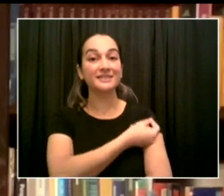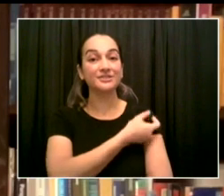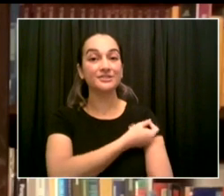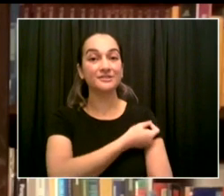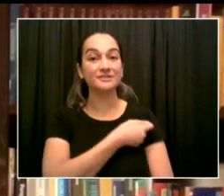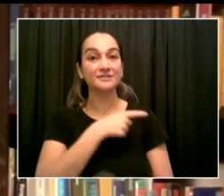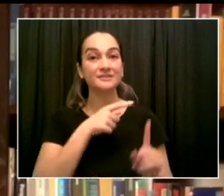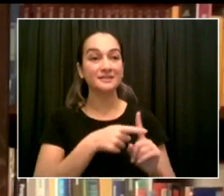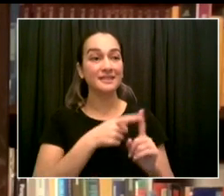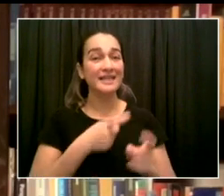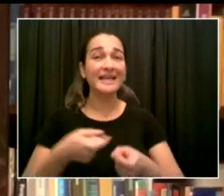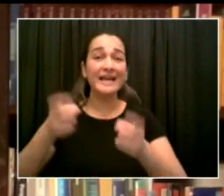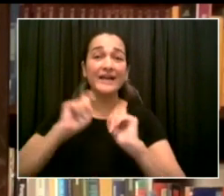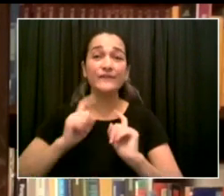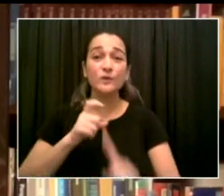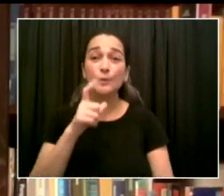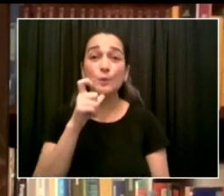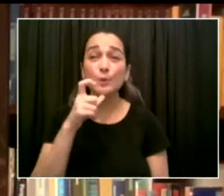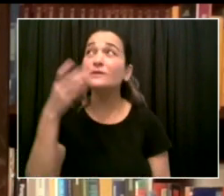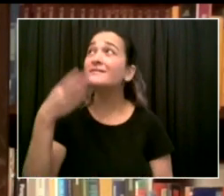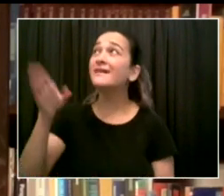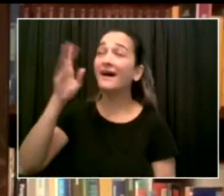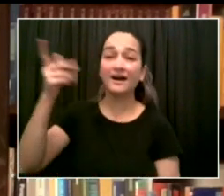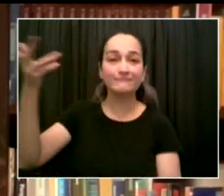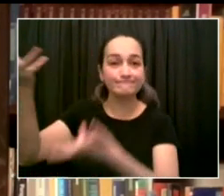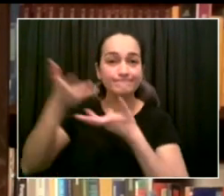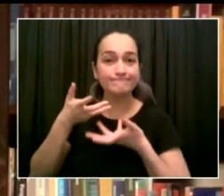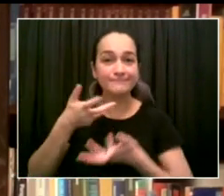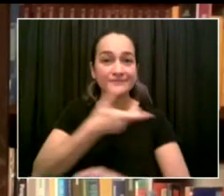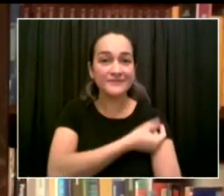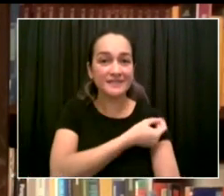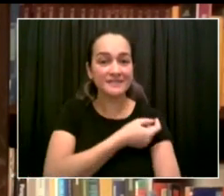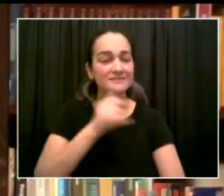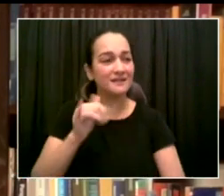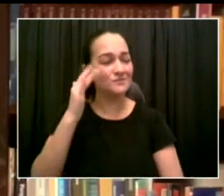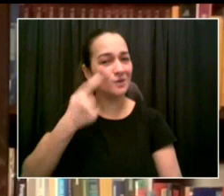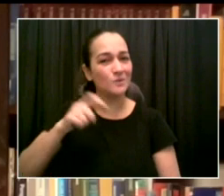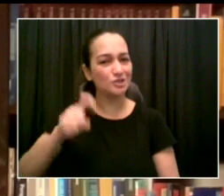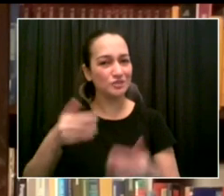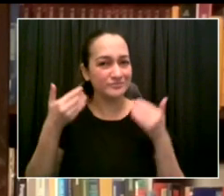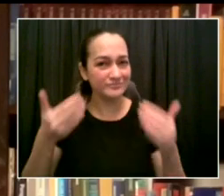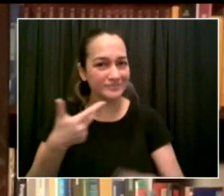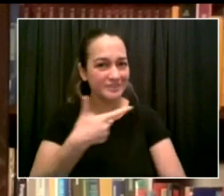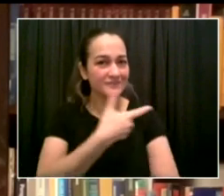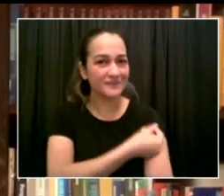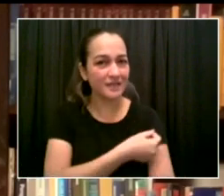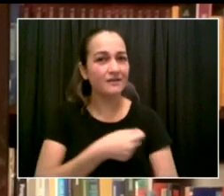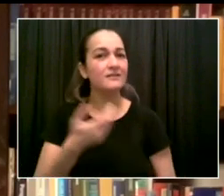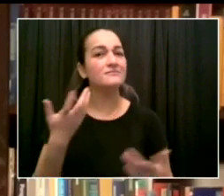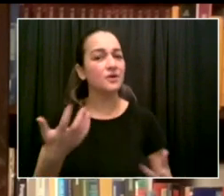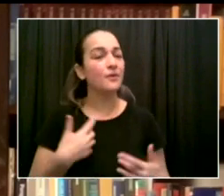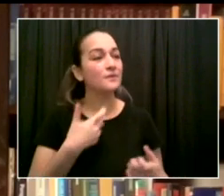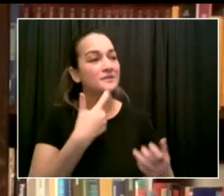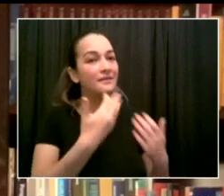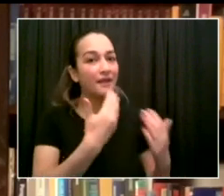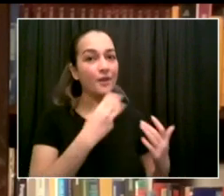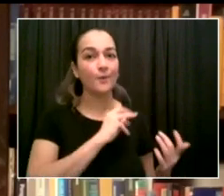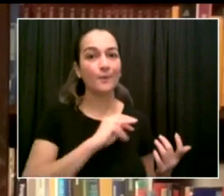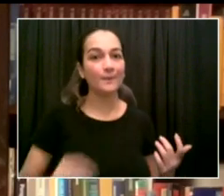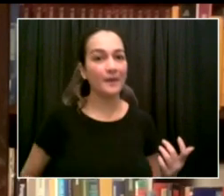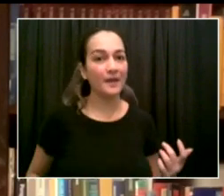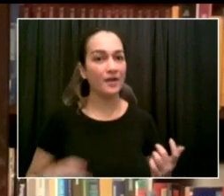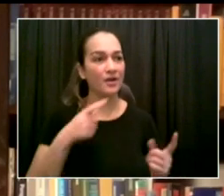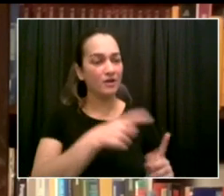toward making the vaccines available to as many citizens as possible. And we support you in this endeavor.